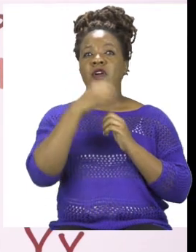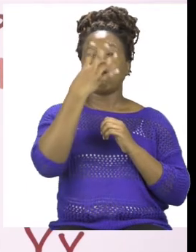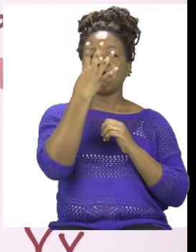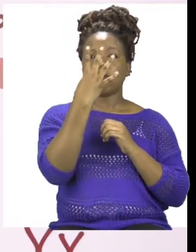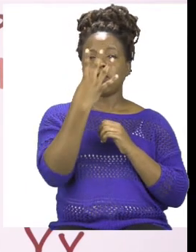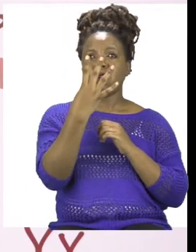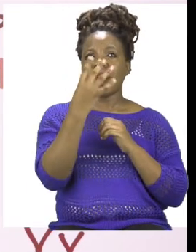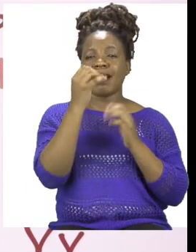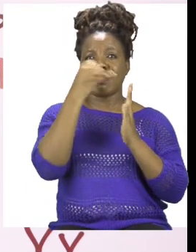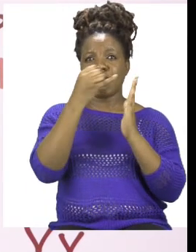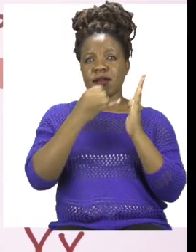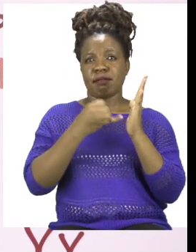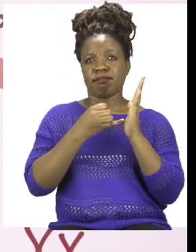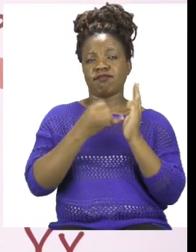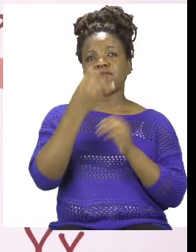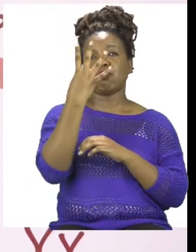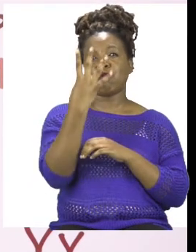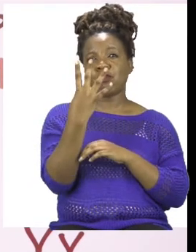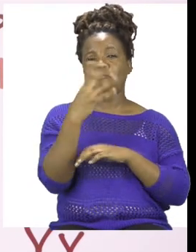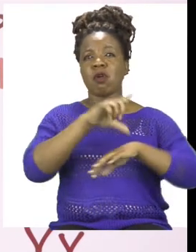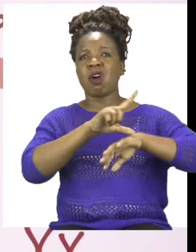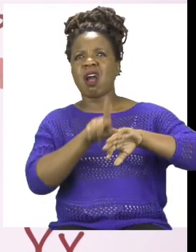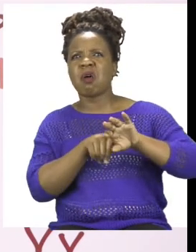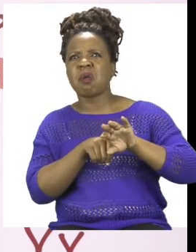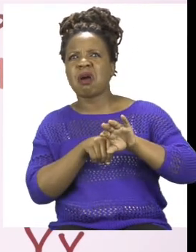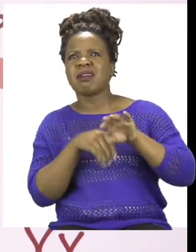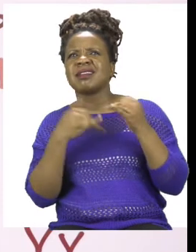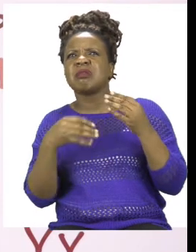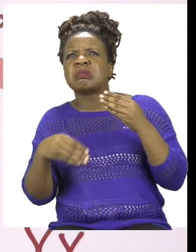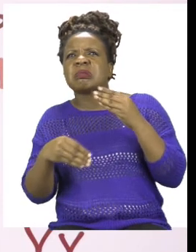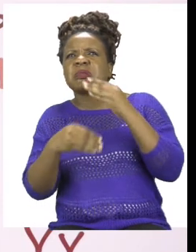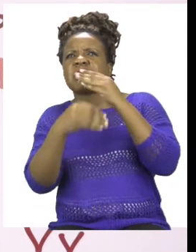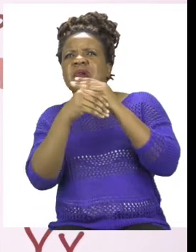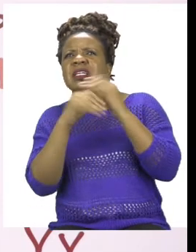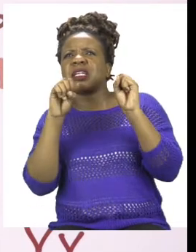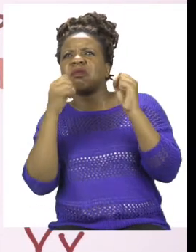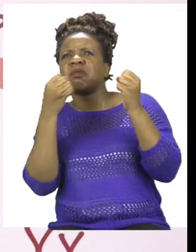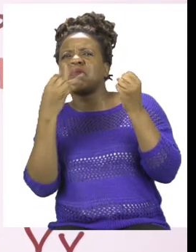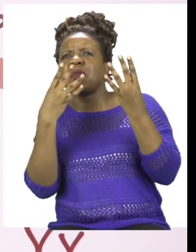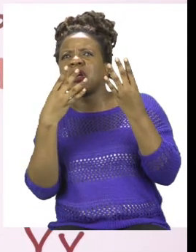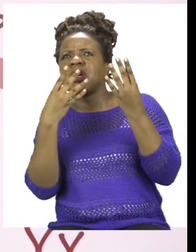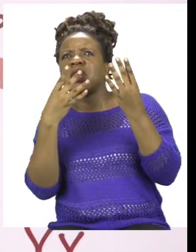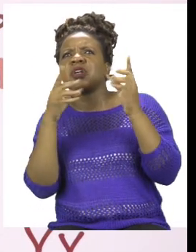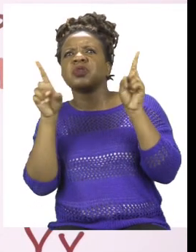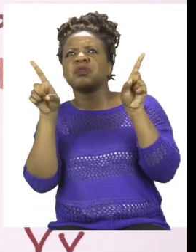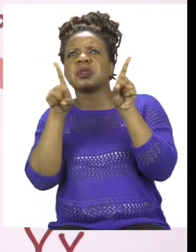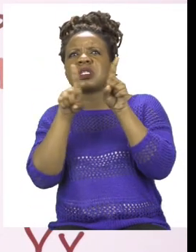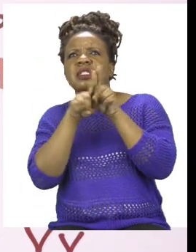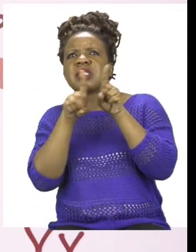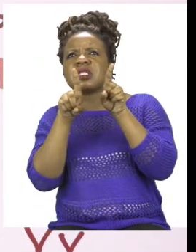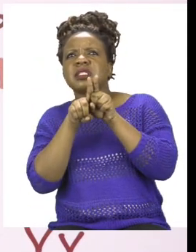did she spend on dance? So we now need to count from the time that